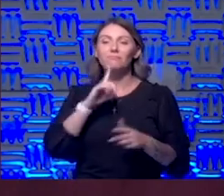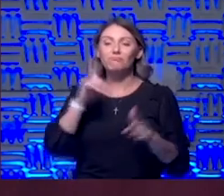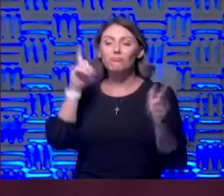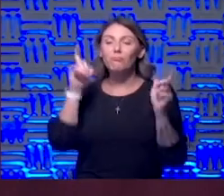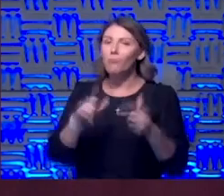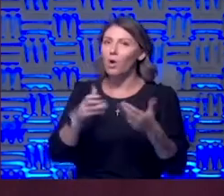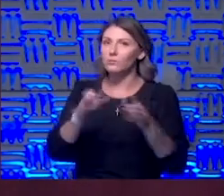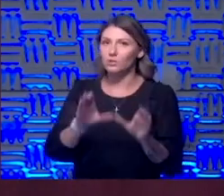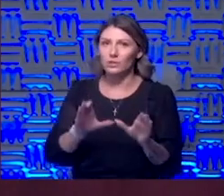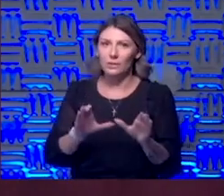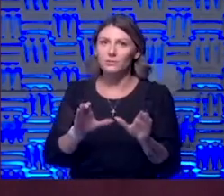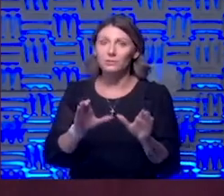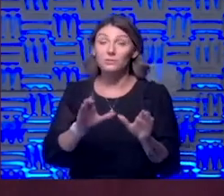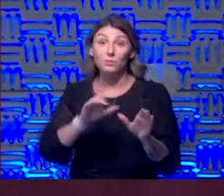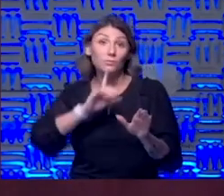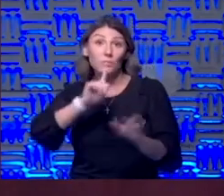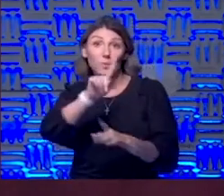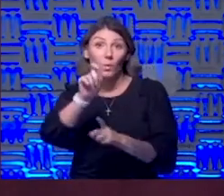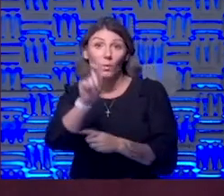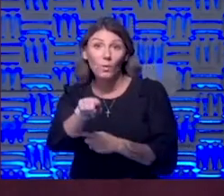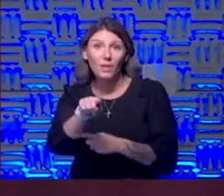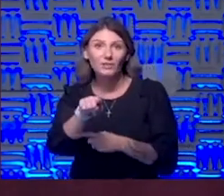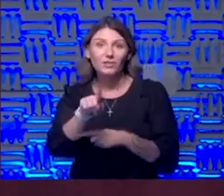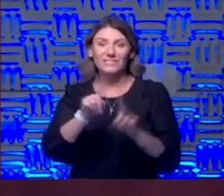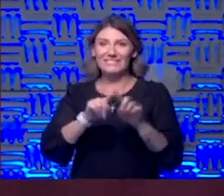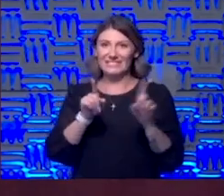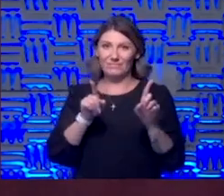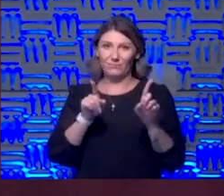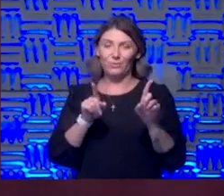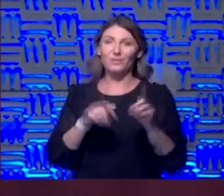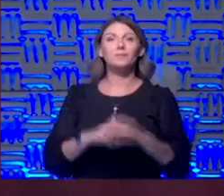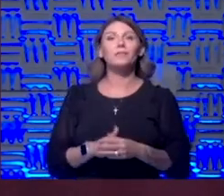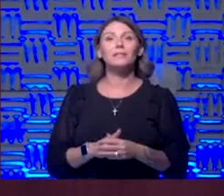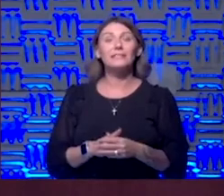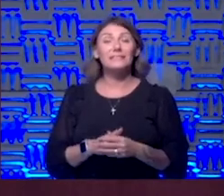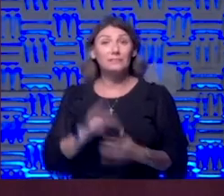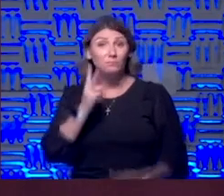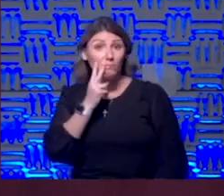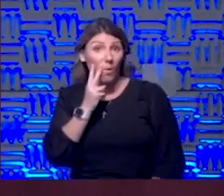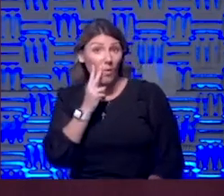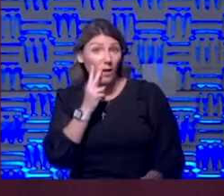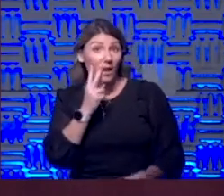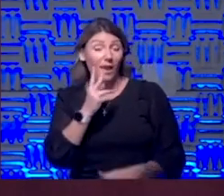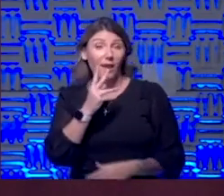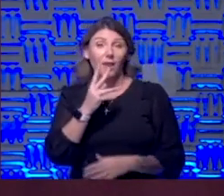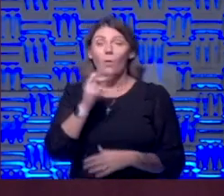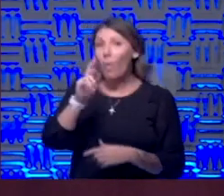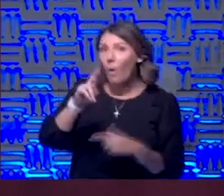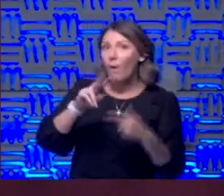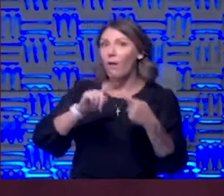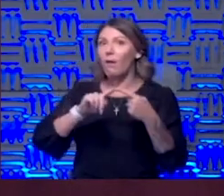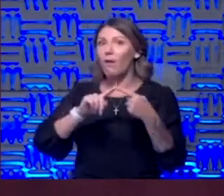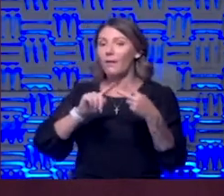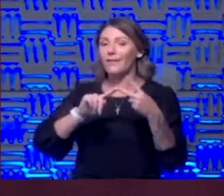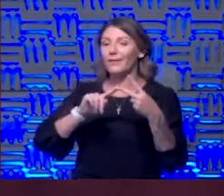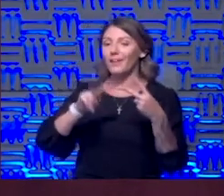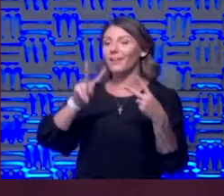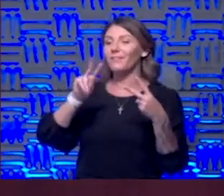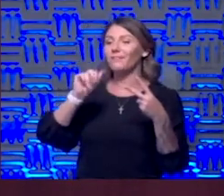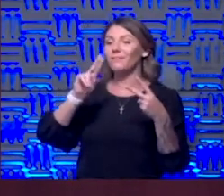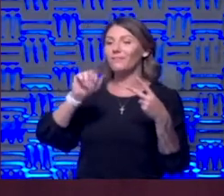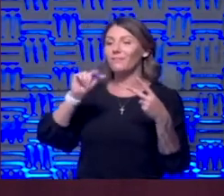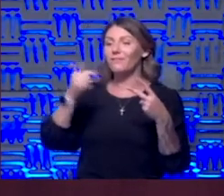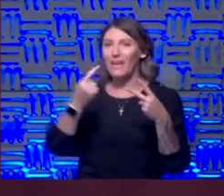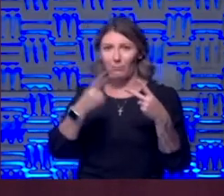chance the real question is a different one is is smoking and or vaping predisposing you to risks